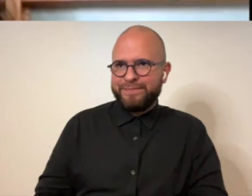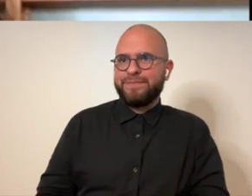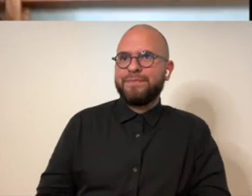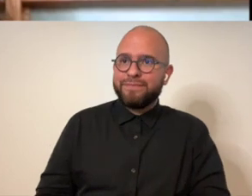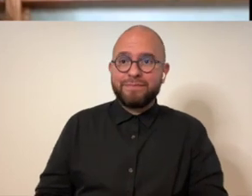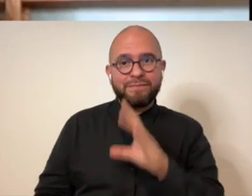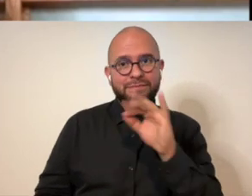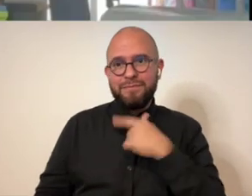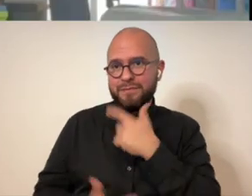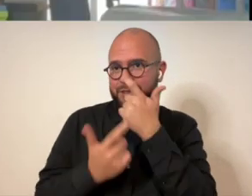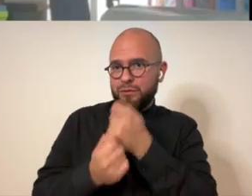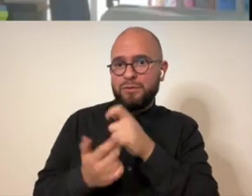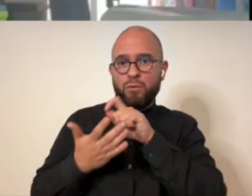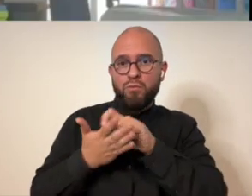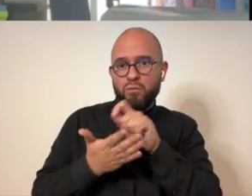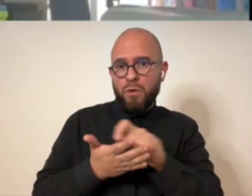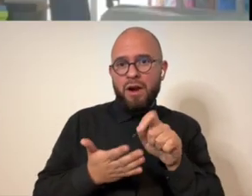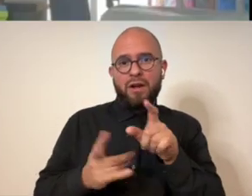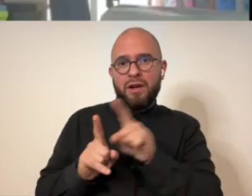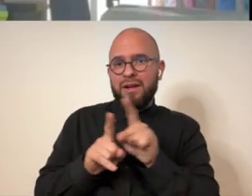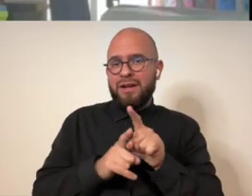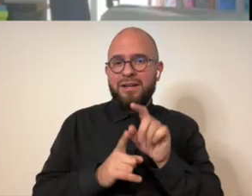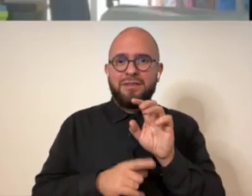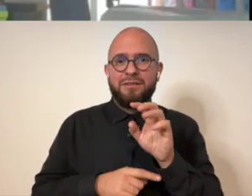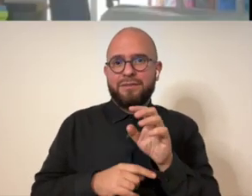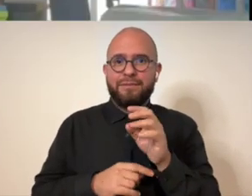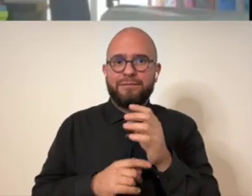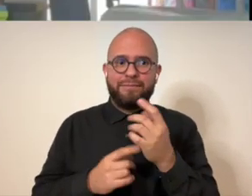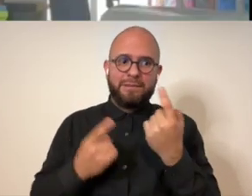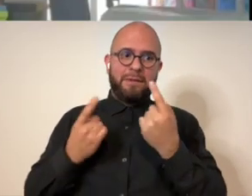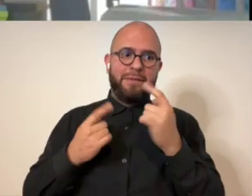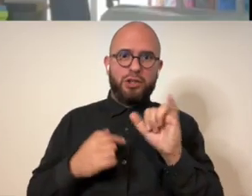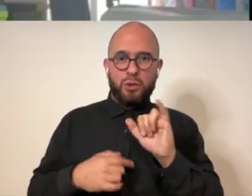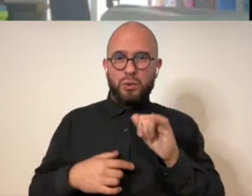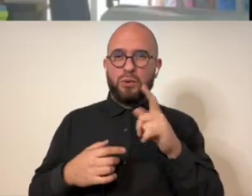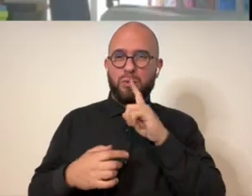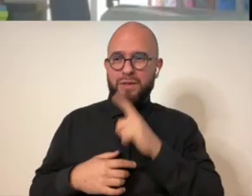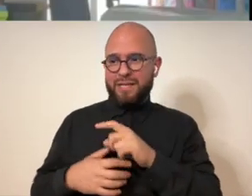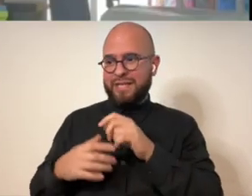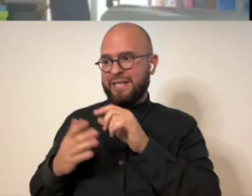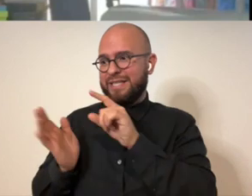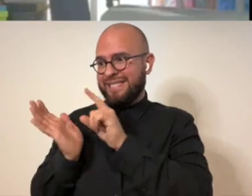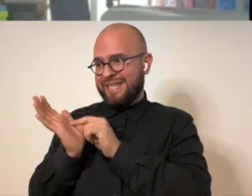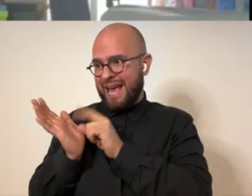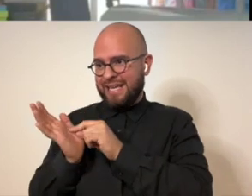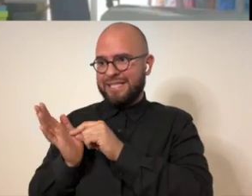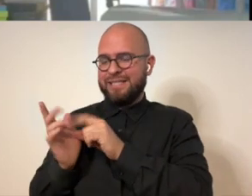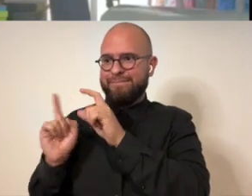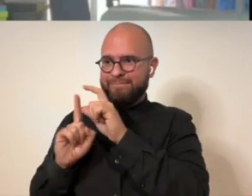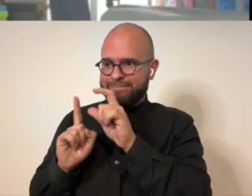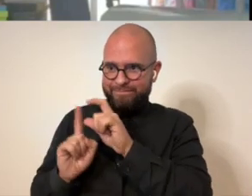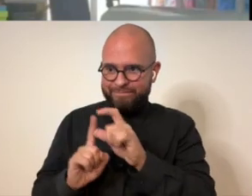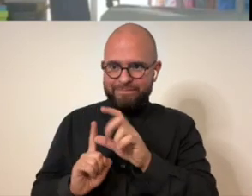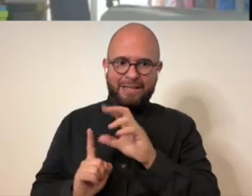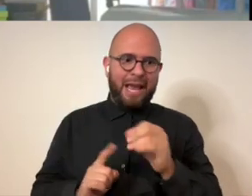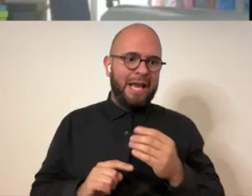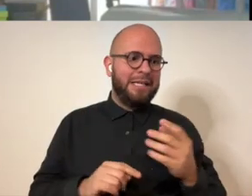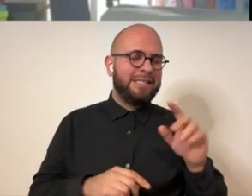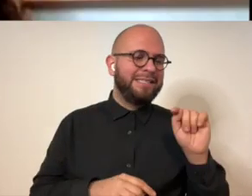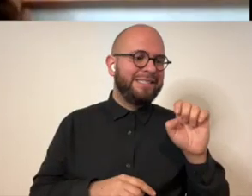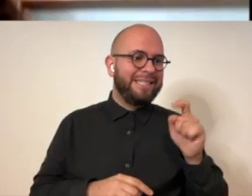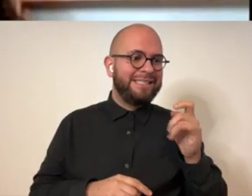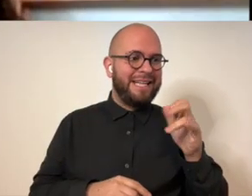that yeah and i am really interested in writing as a medium too so the marriage of like text and textile